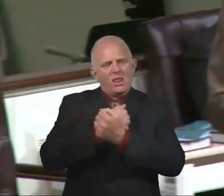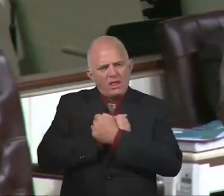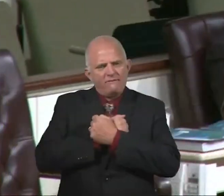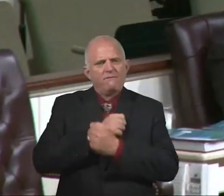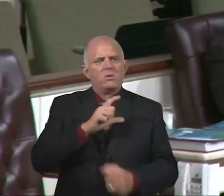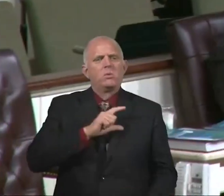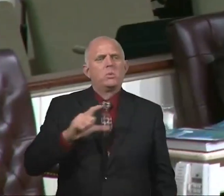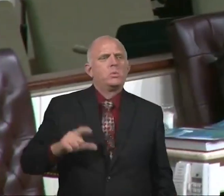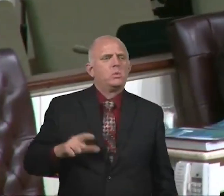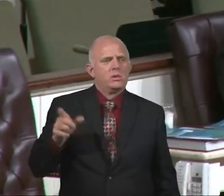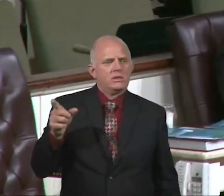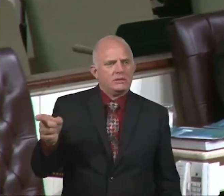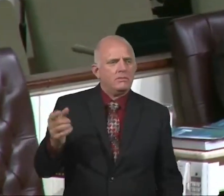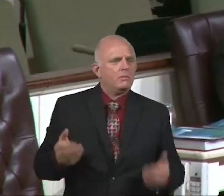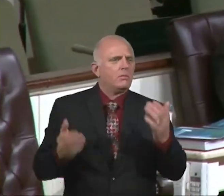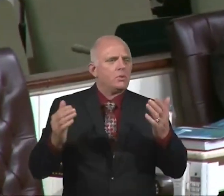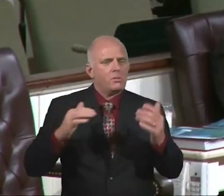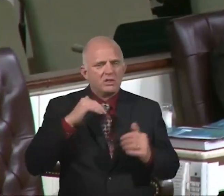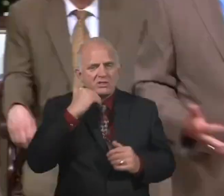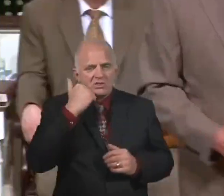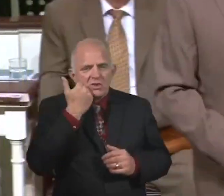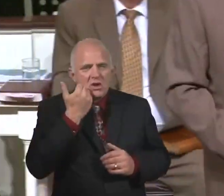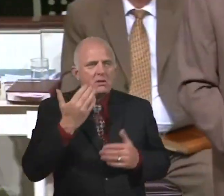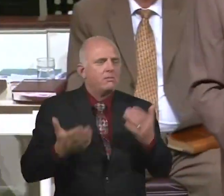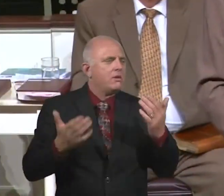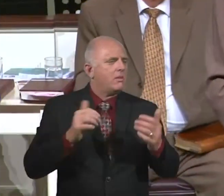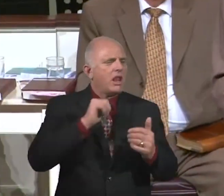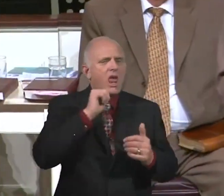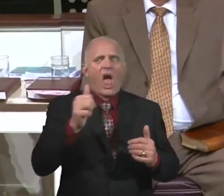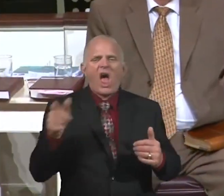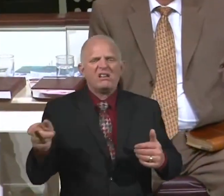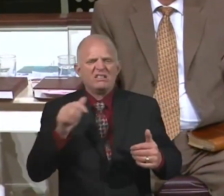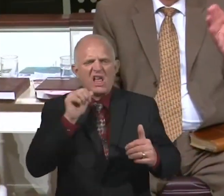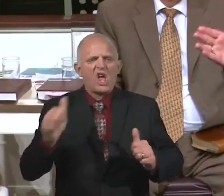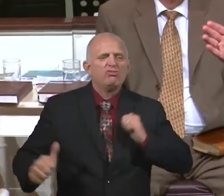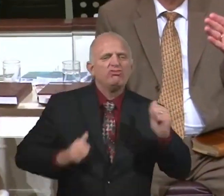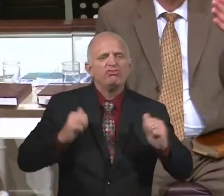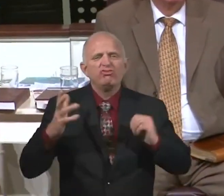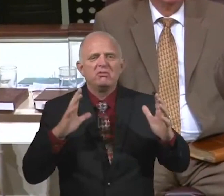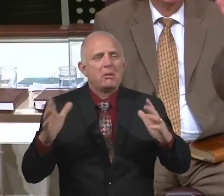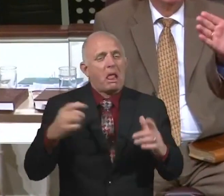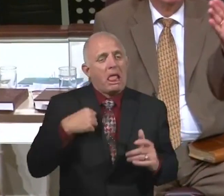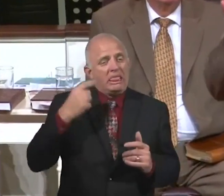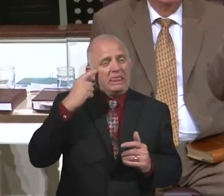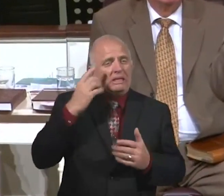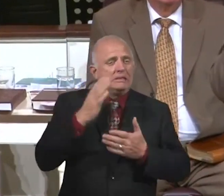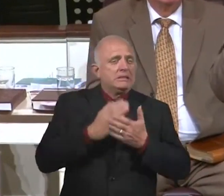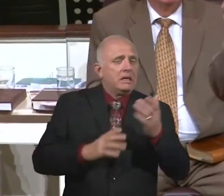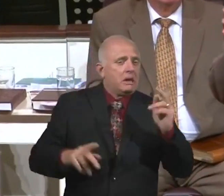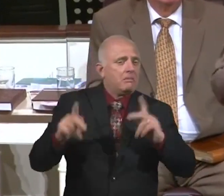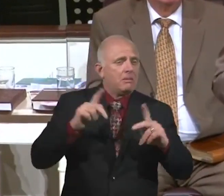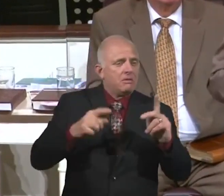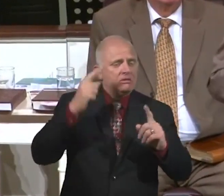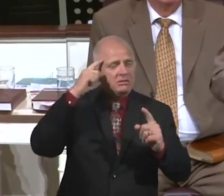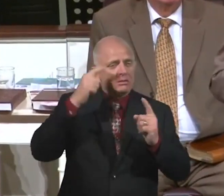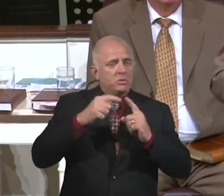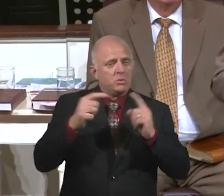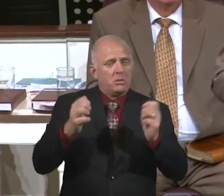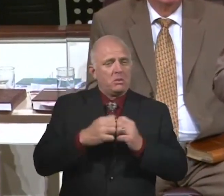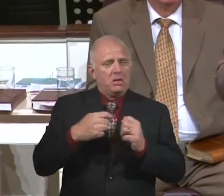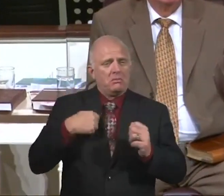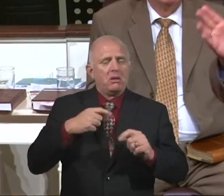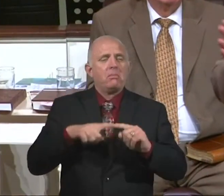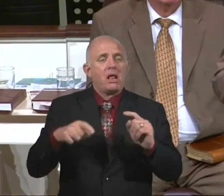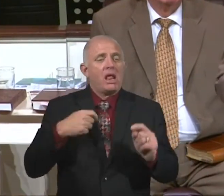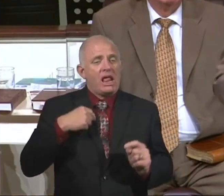aggressive of the two. I personally believe some folks would disagree that I think Titus was a strong headstone. Both of them were